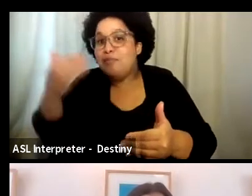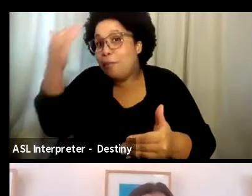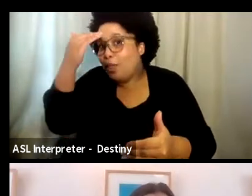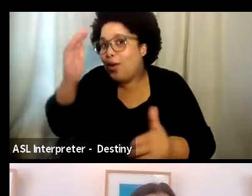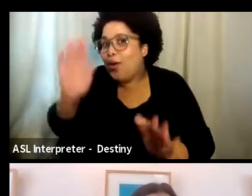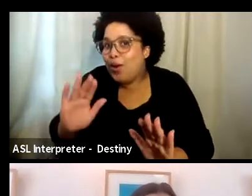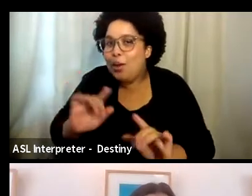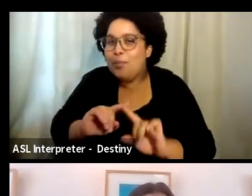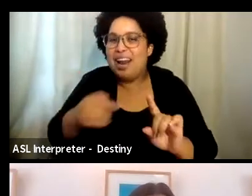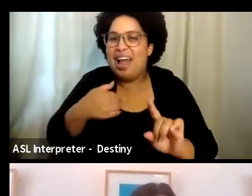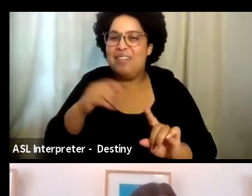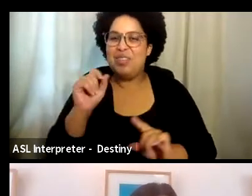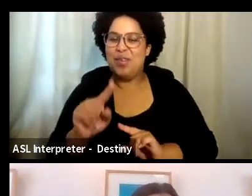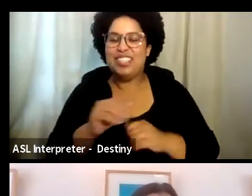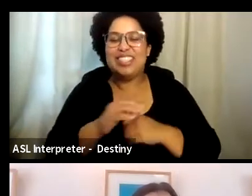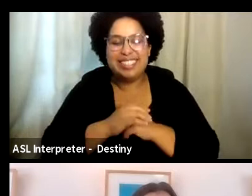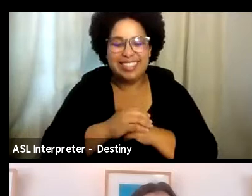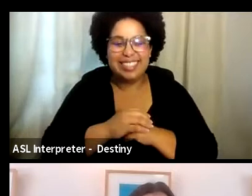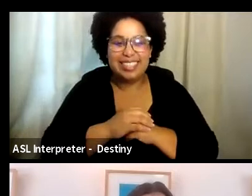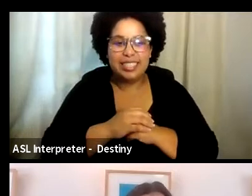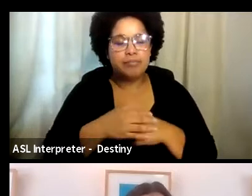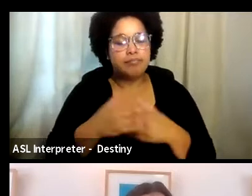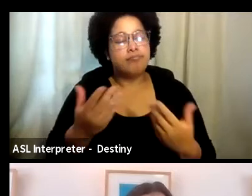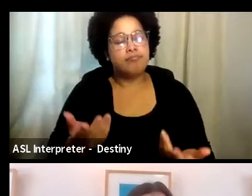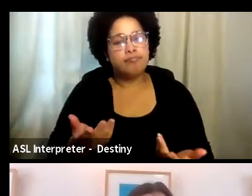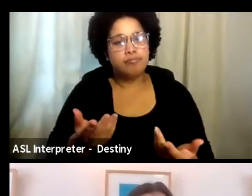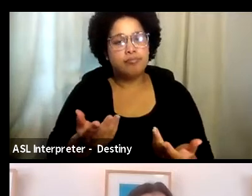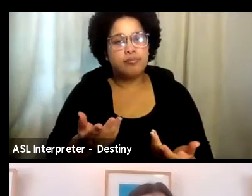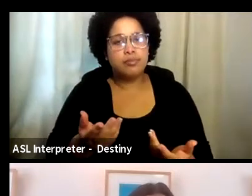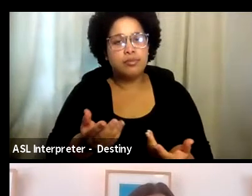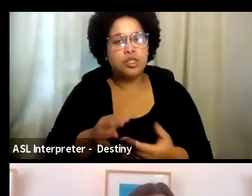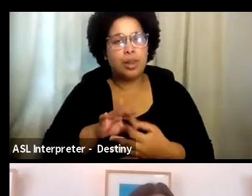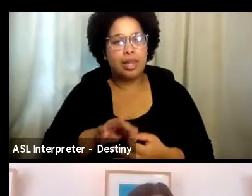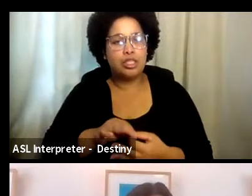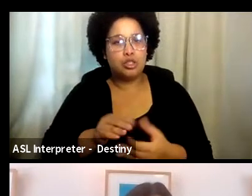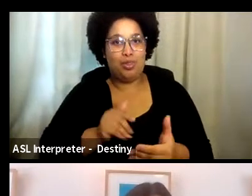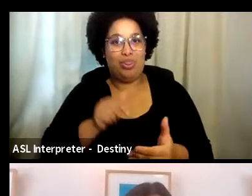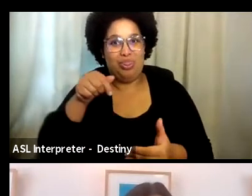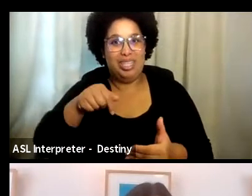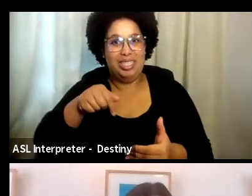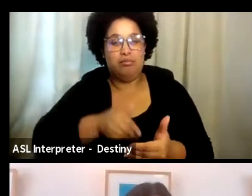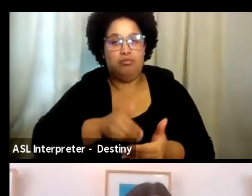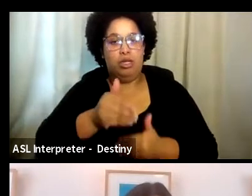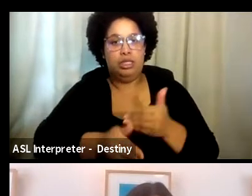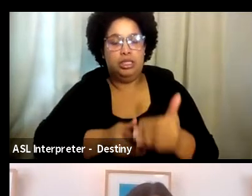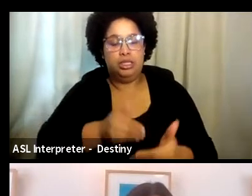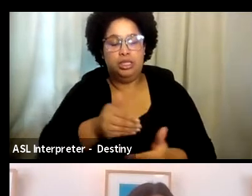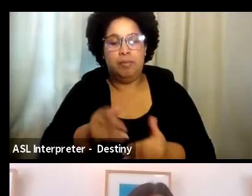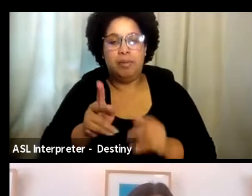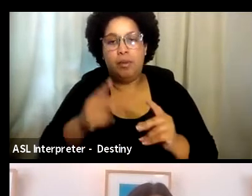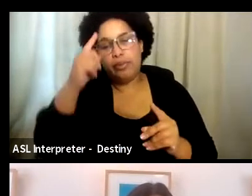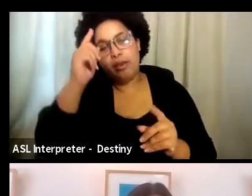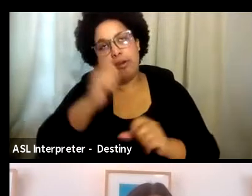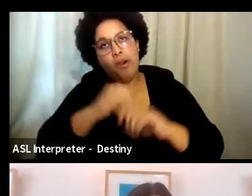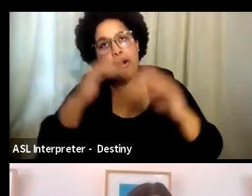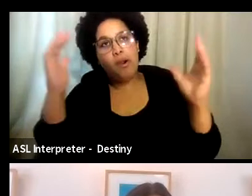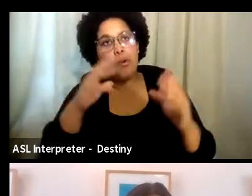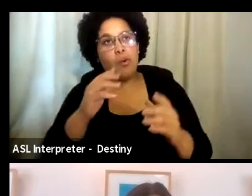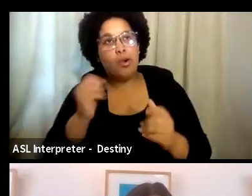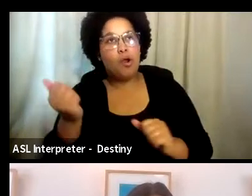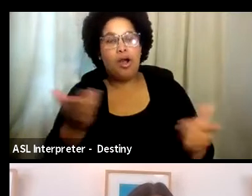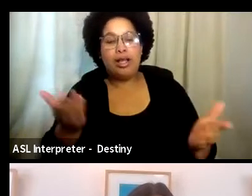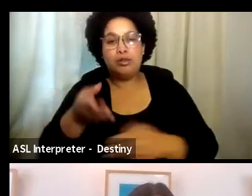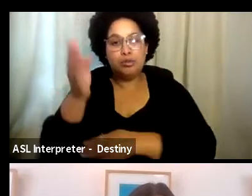I, but I have the question here, uh, is there, uh, in terms of this process, uh, I think sometimes think people think that because we're all here